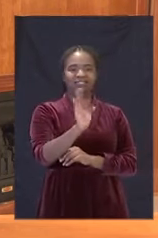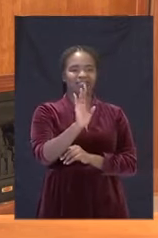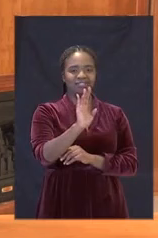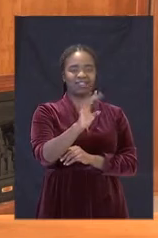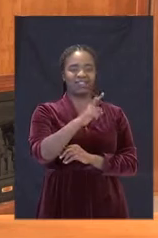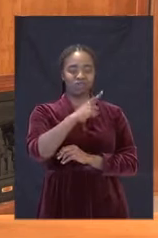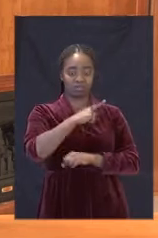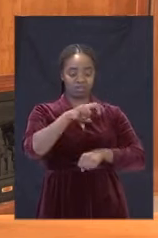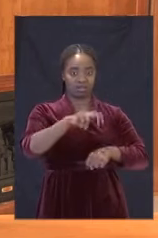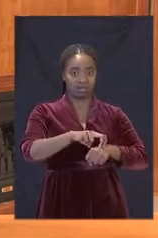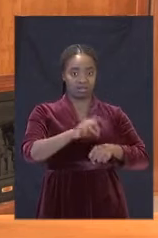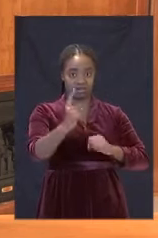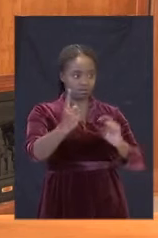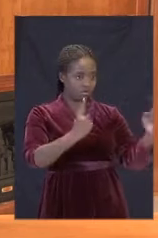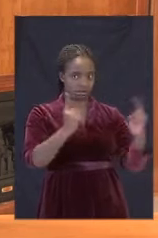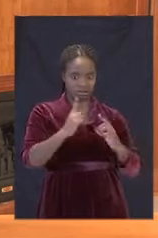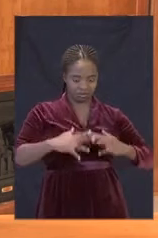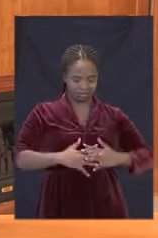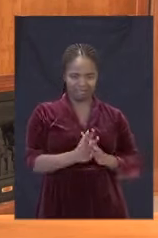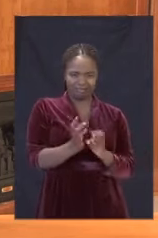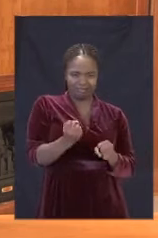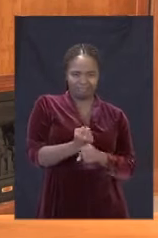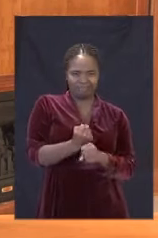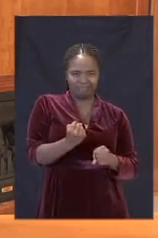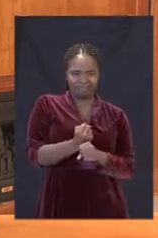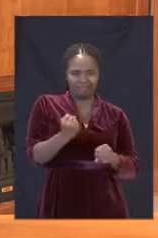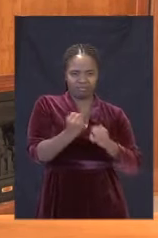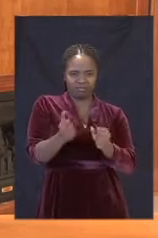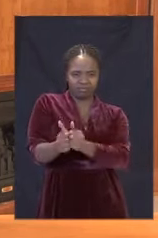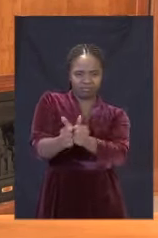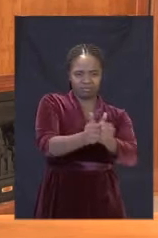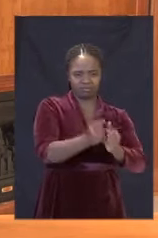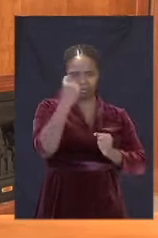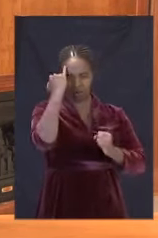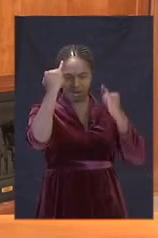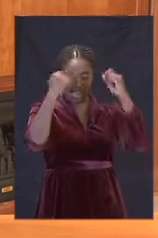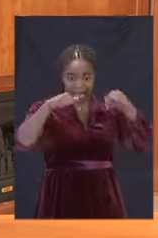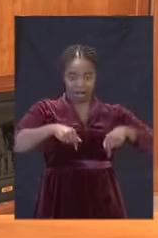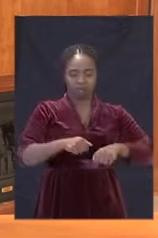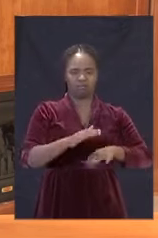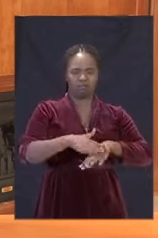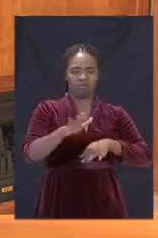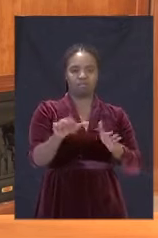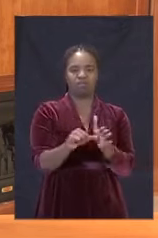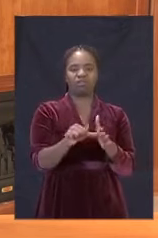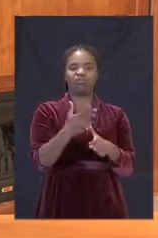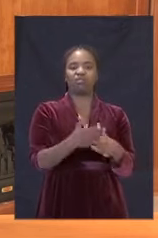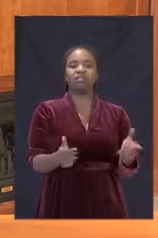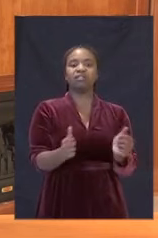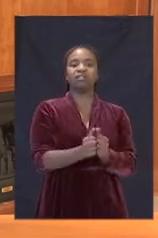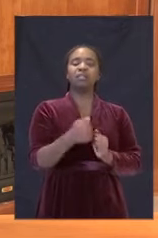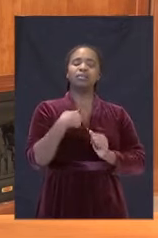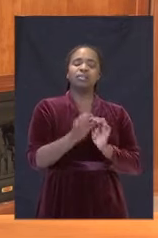and efforts of all our people will be needed now as never before. I therefore